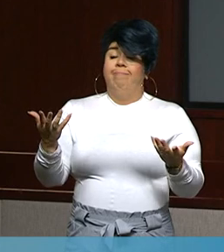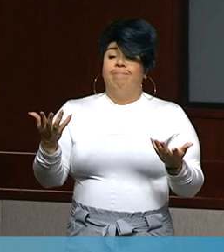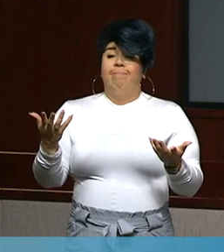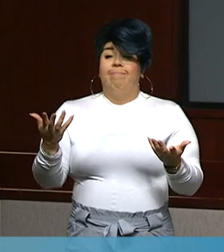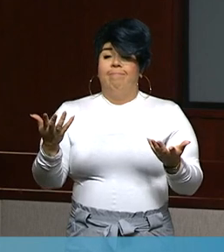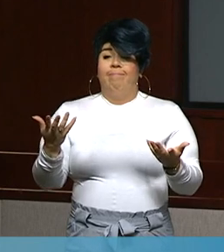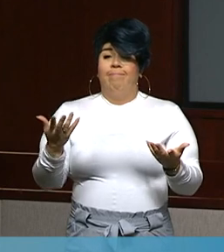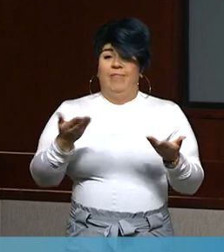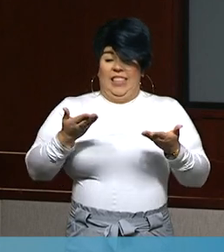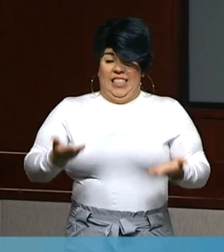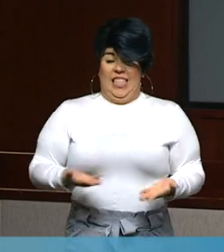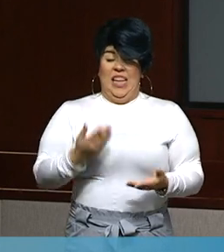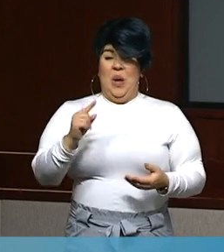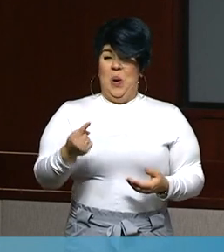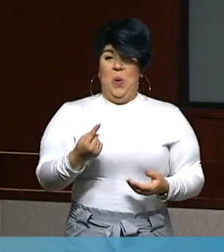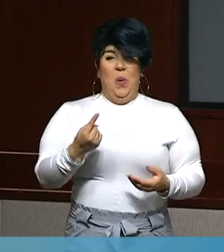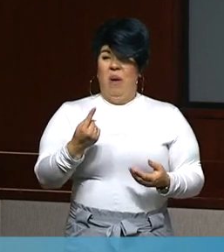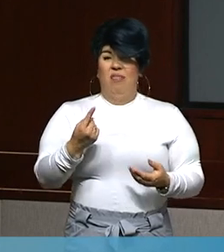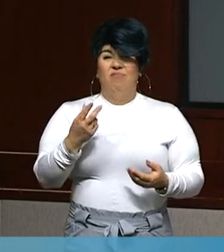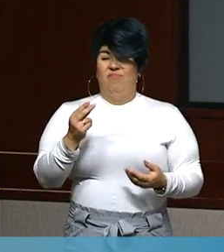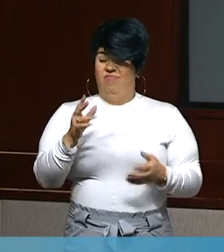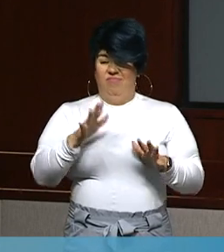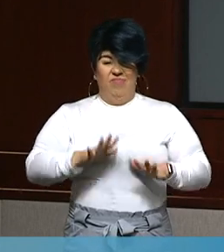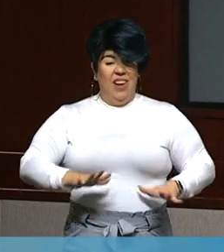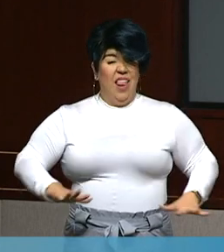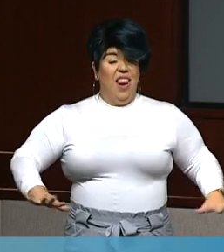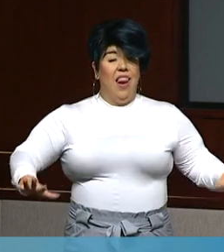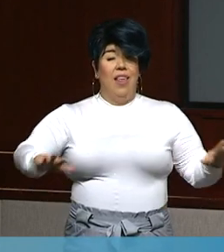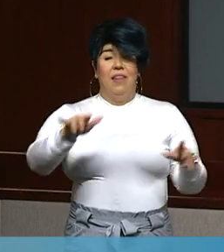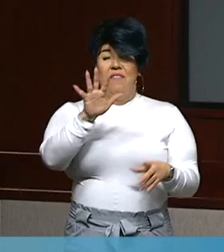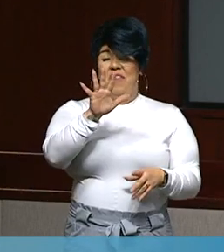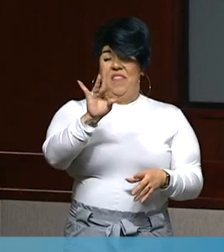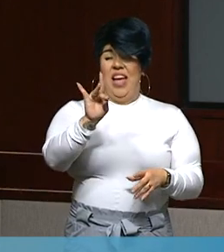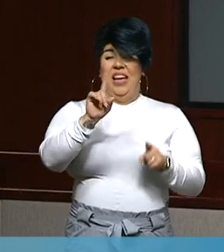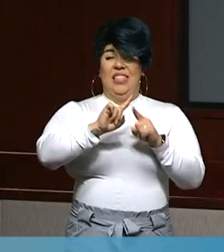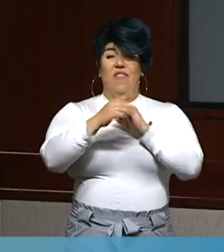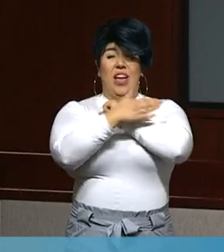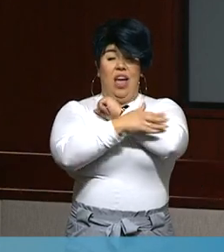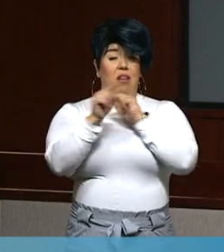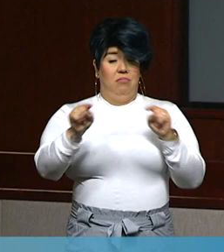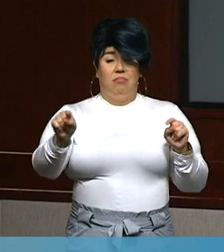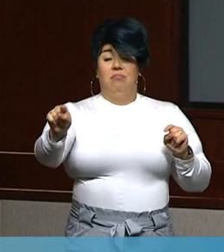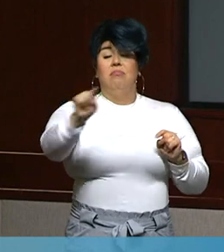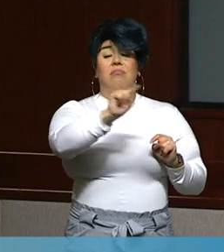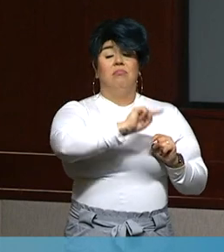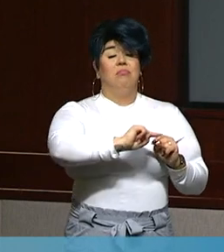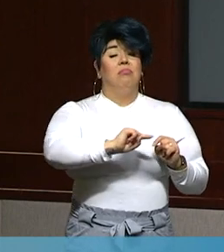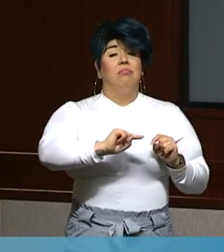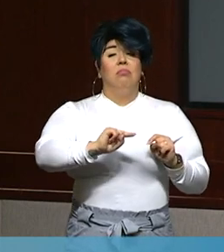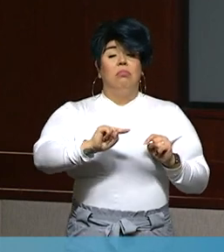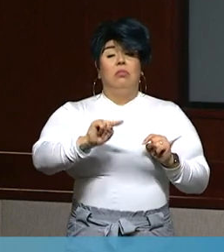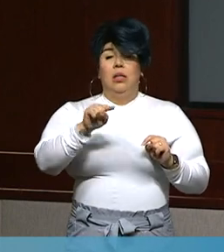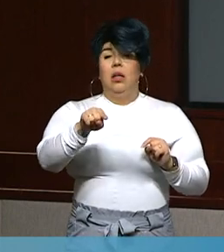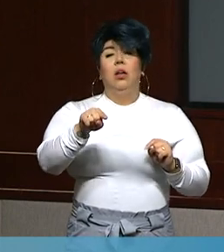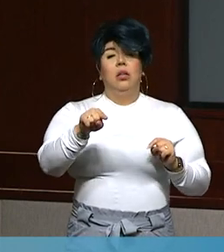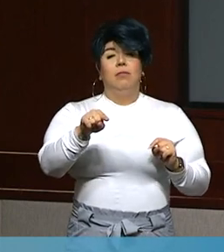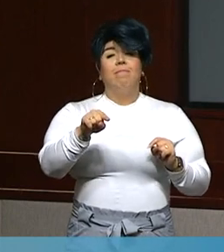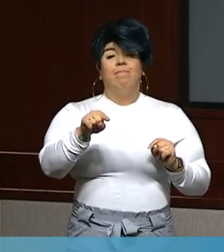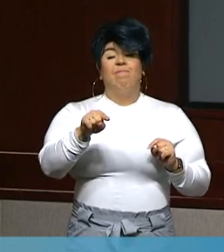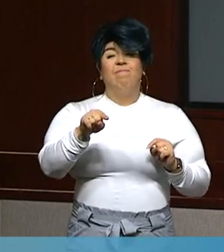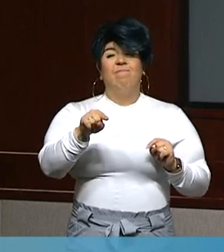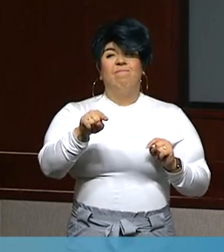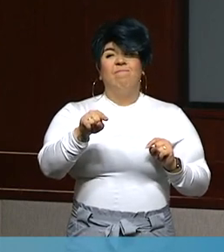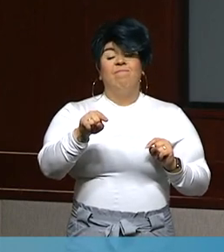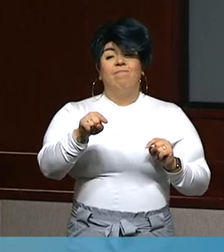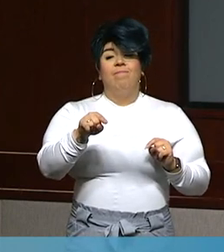across the 58 counties in this state, and you'll find that there is a fair amount